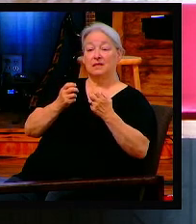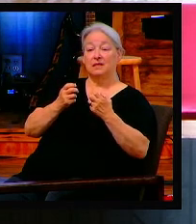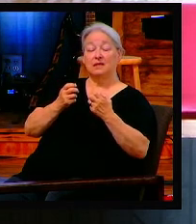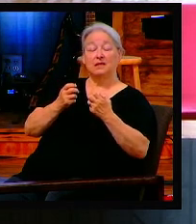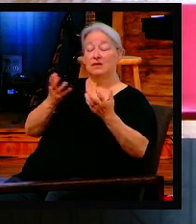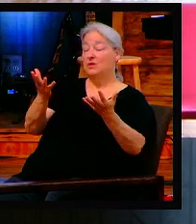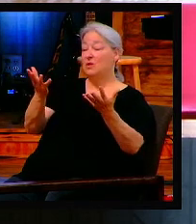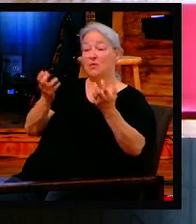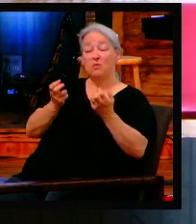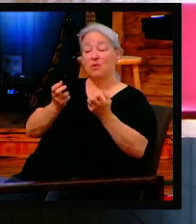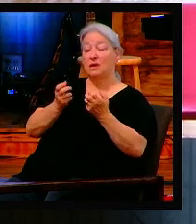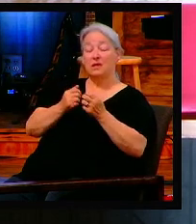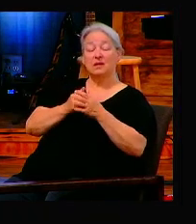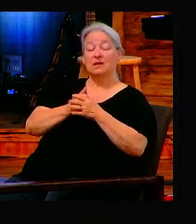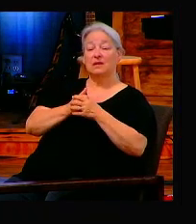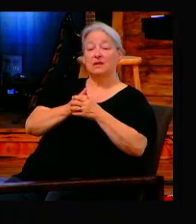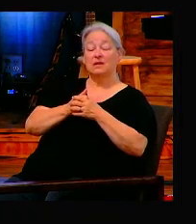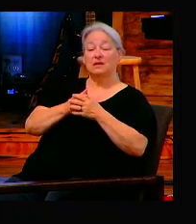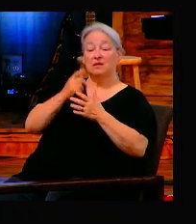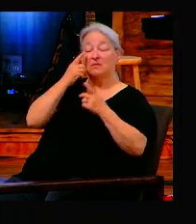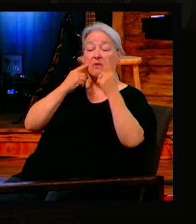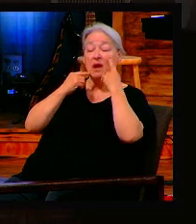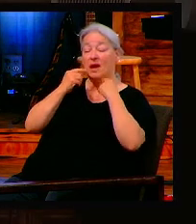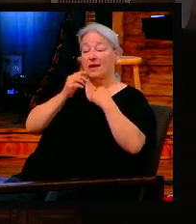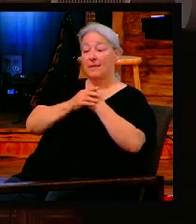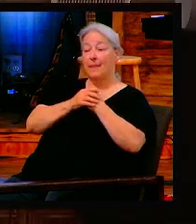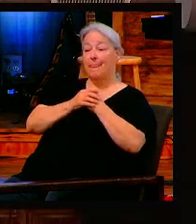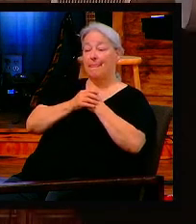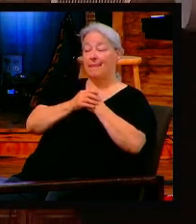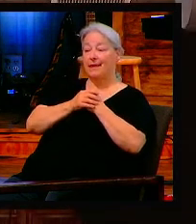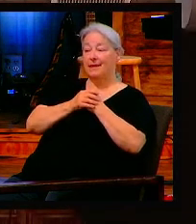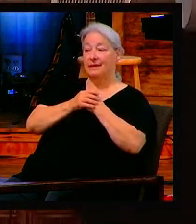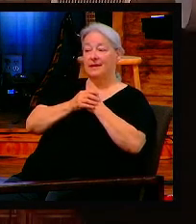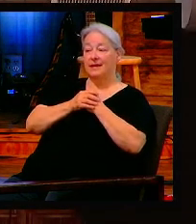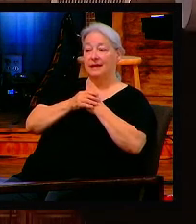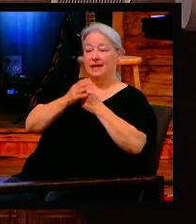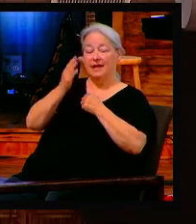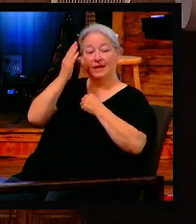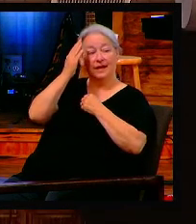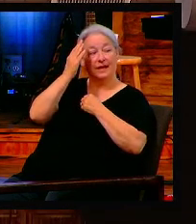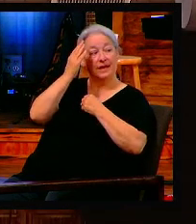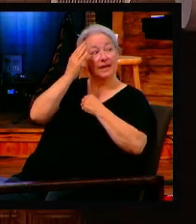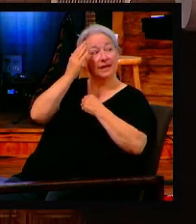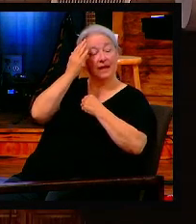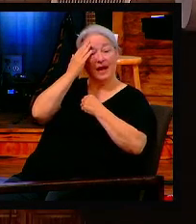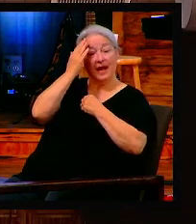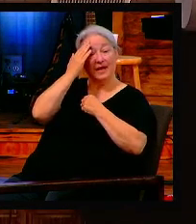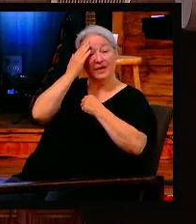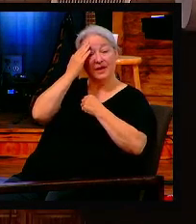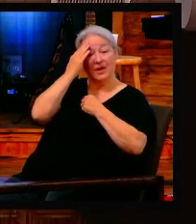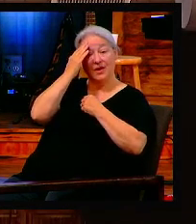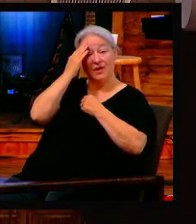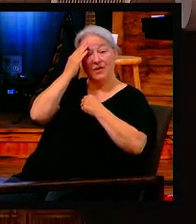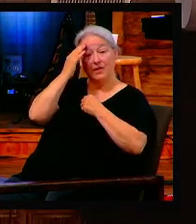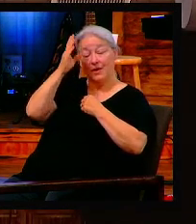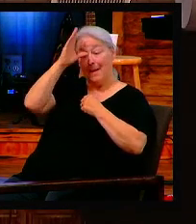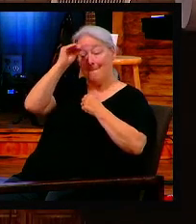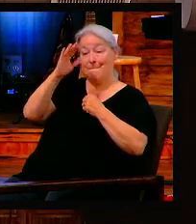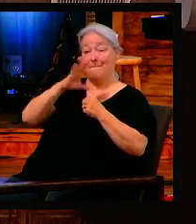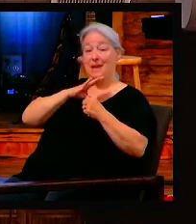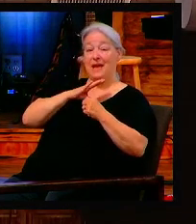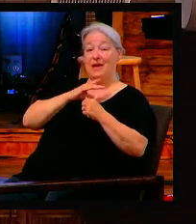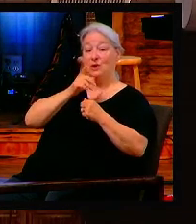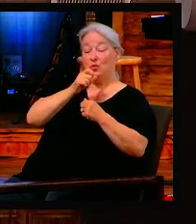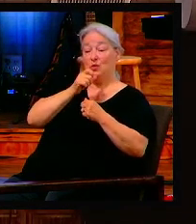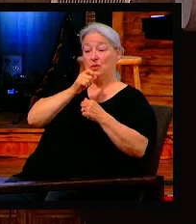I'm not trying to be prideful or haughty right now. I'm trying to make a point. This guy's done some crazy, dangerous things multiple times for